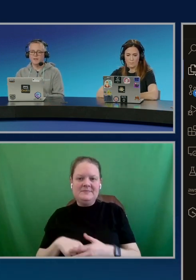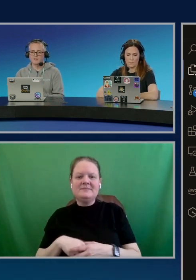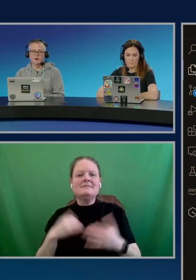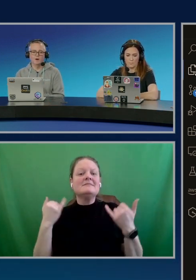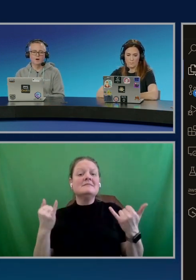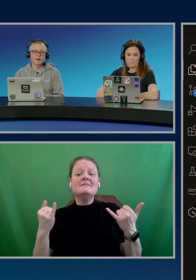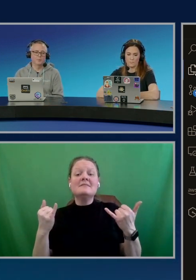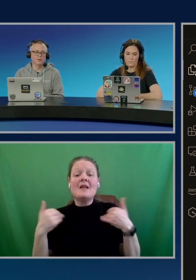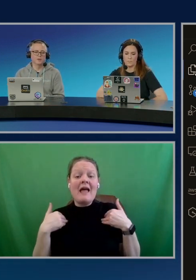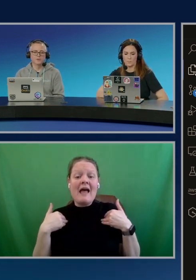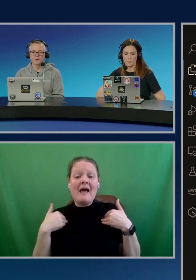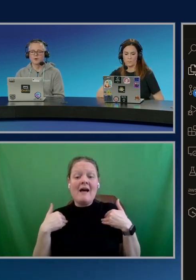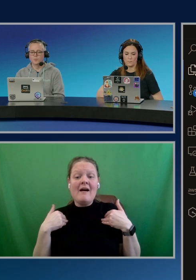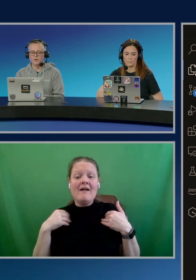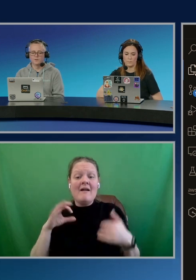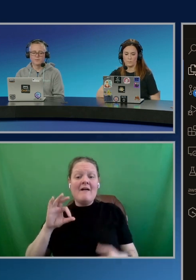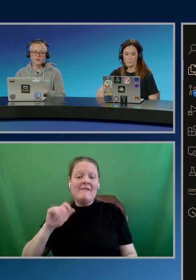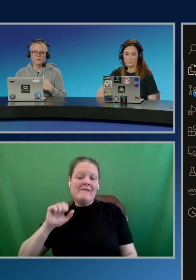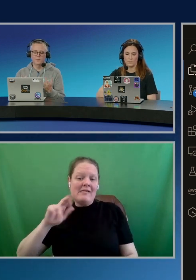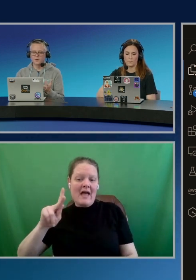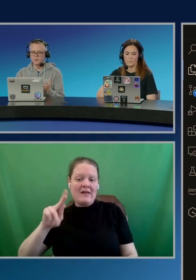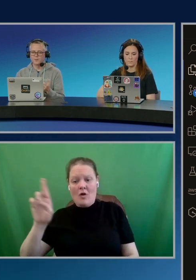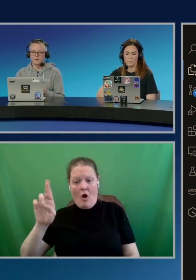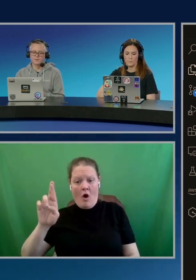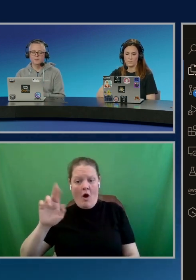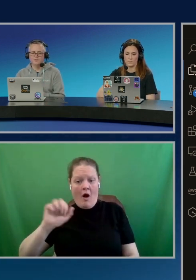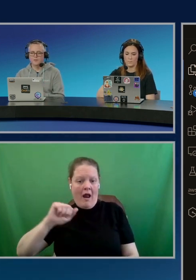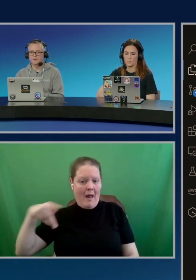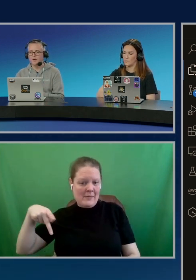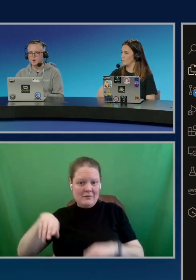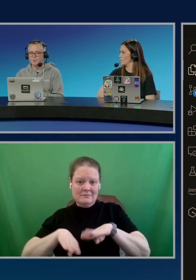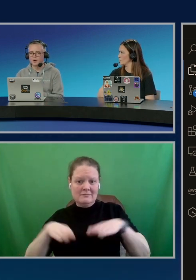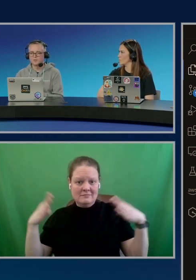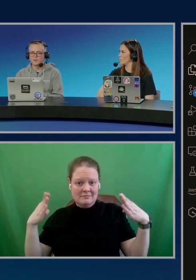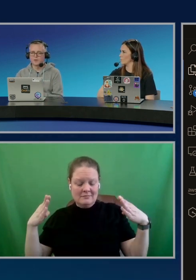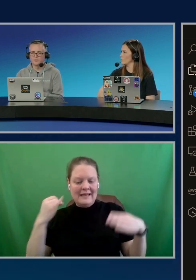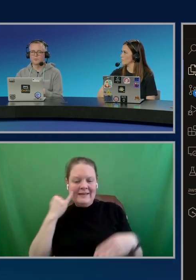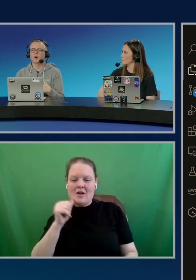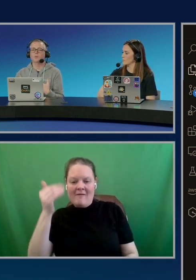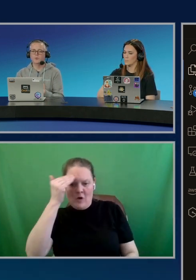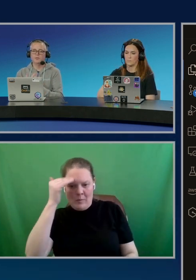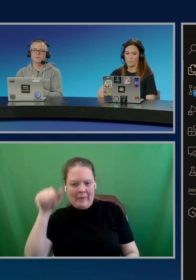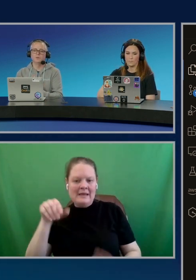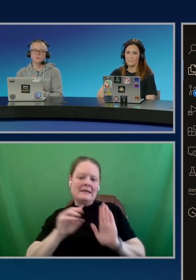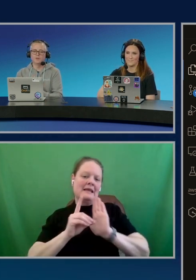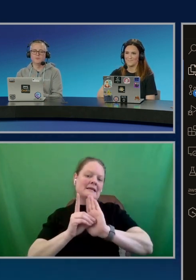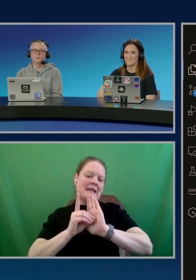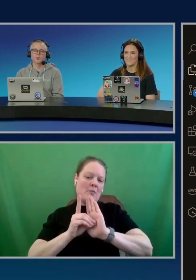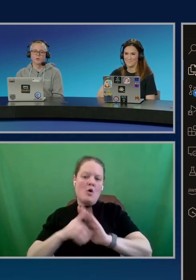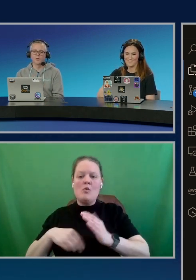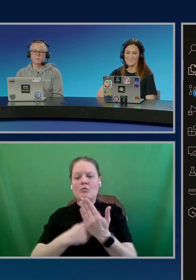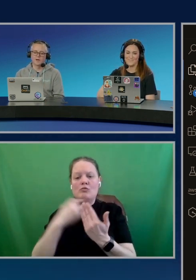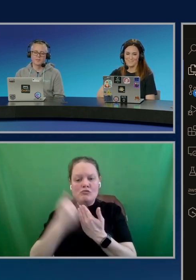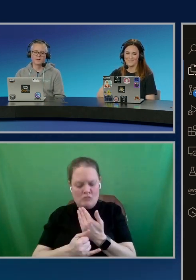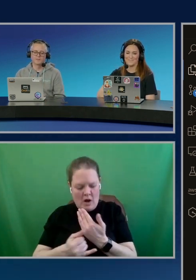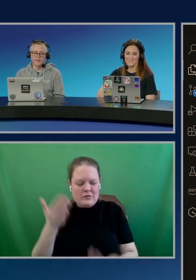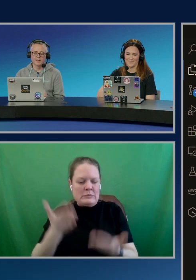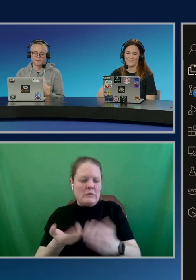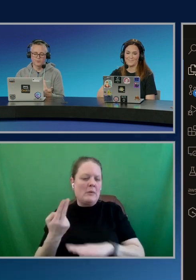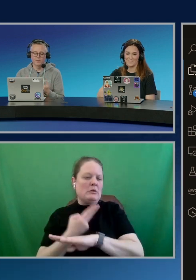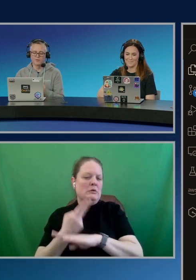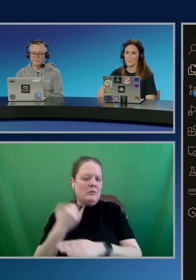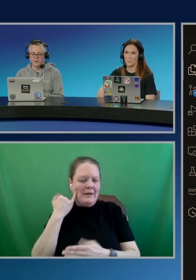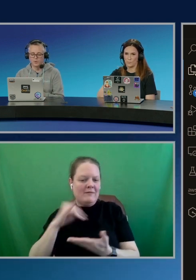Flask R application open. So, if you're not familiar with this, this is the demo project that you've probably used if you were learning Python